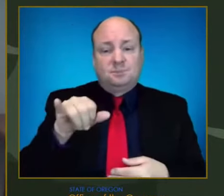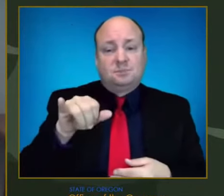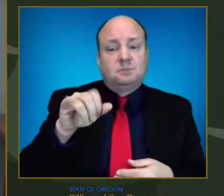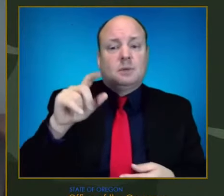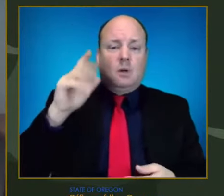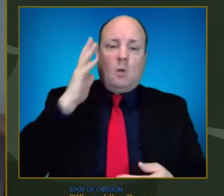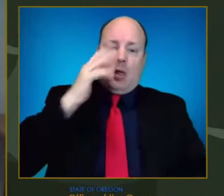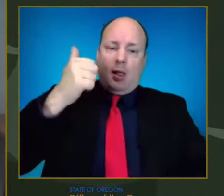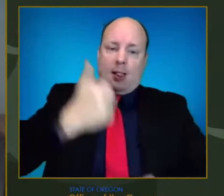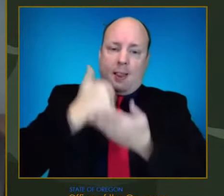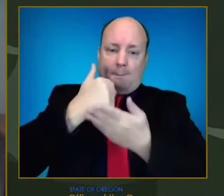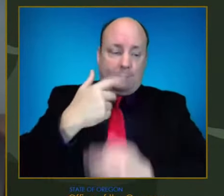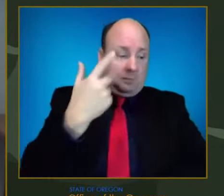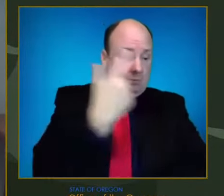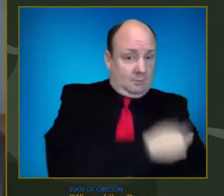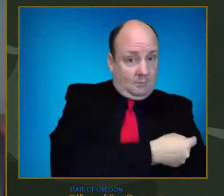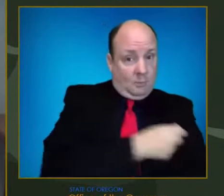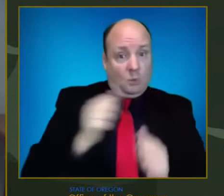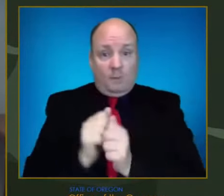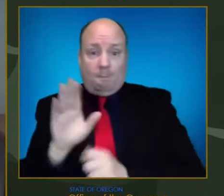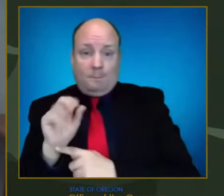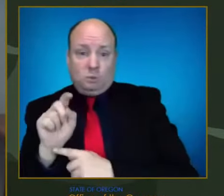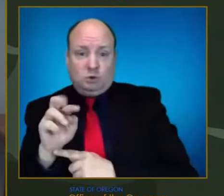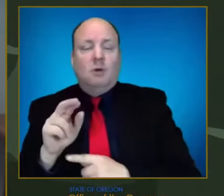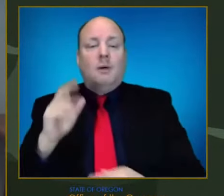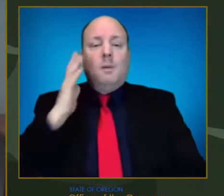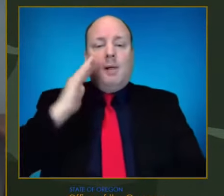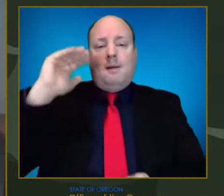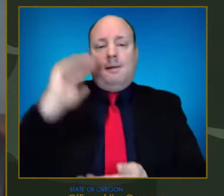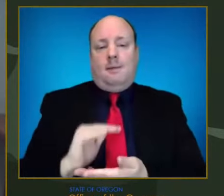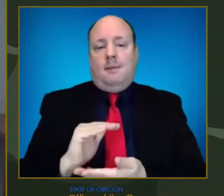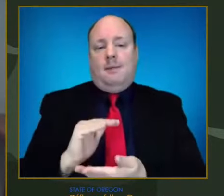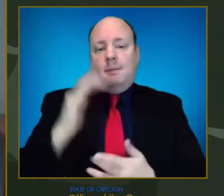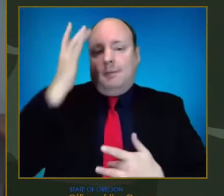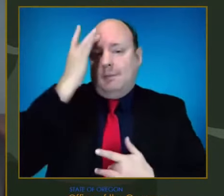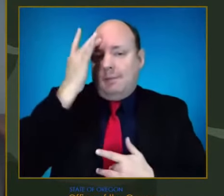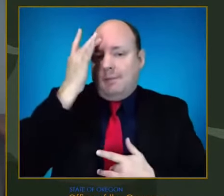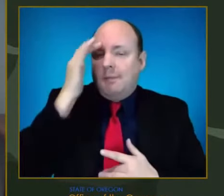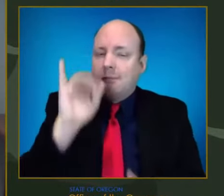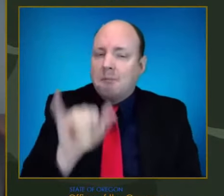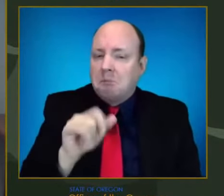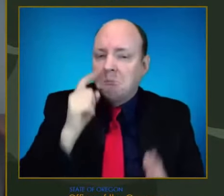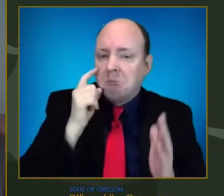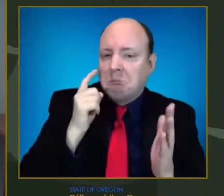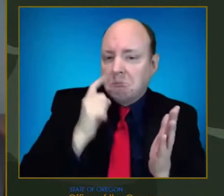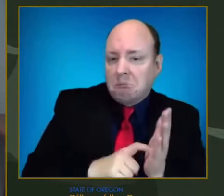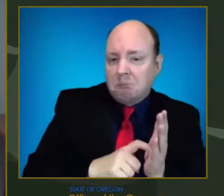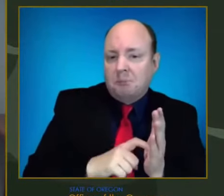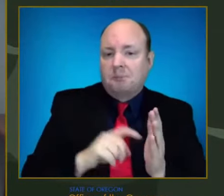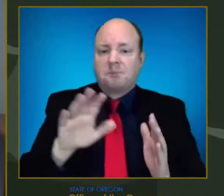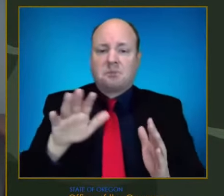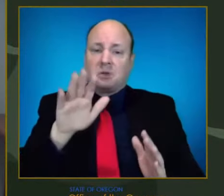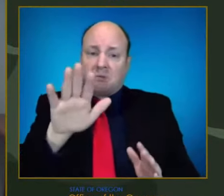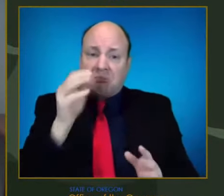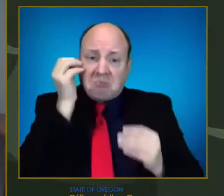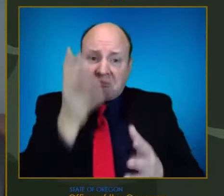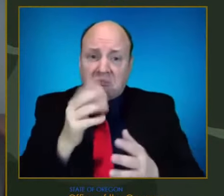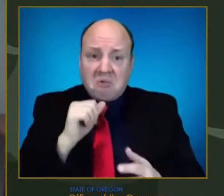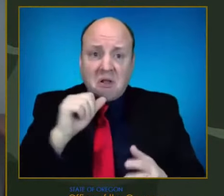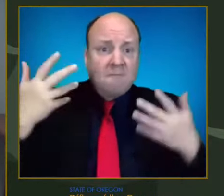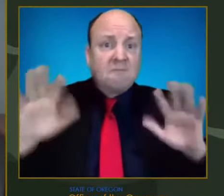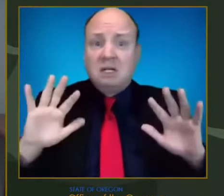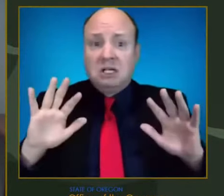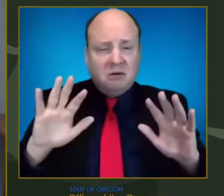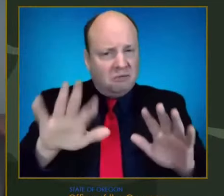sharing this information with you to emphasize a critically important point. It's not too late to protect yourself and those you care about